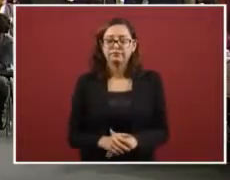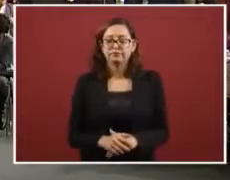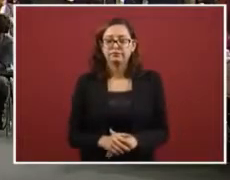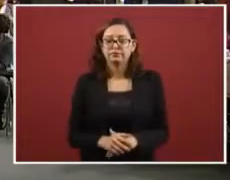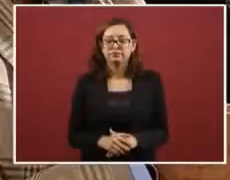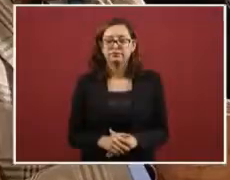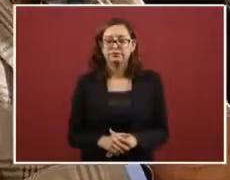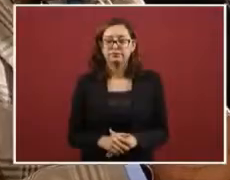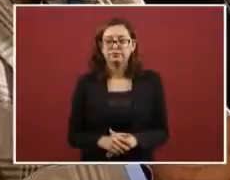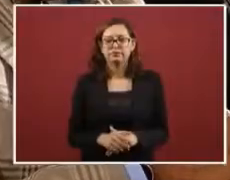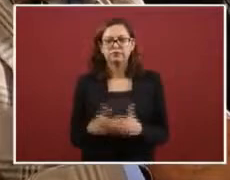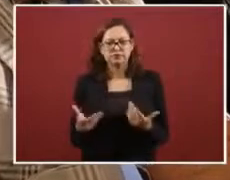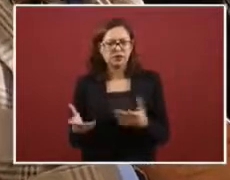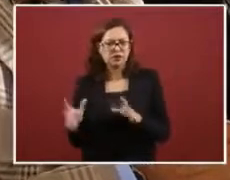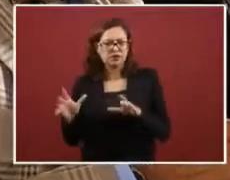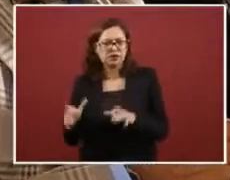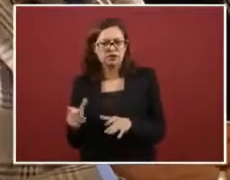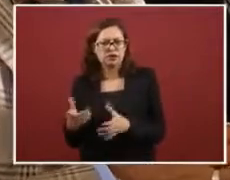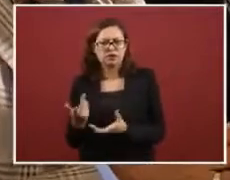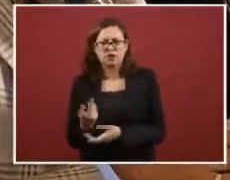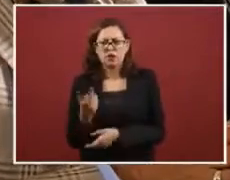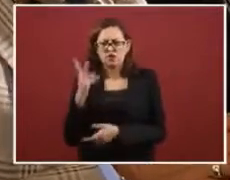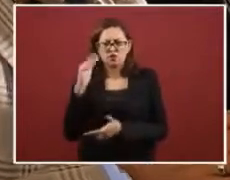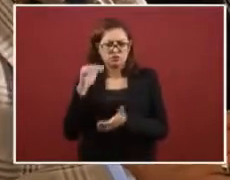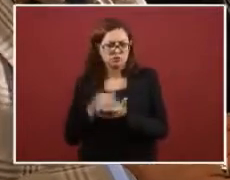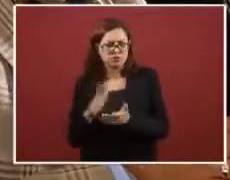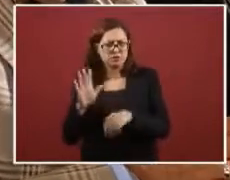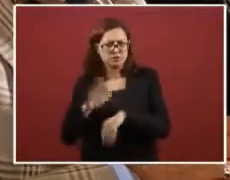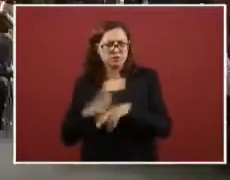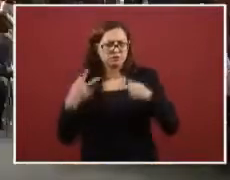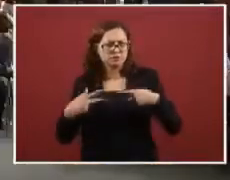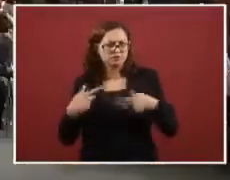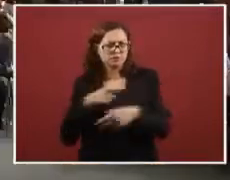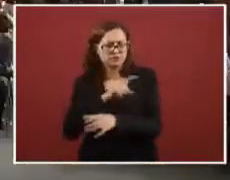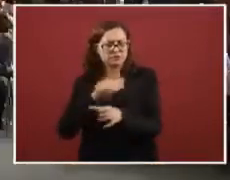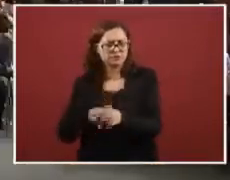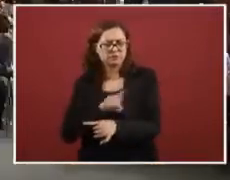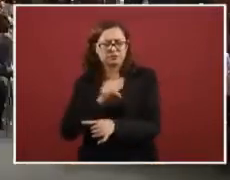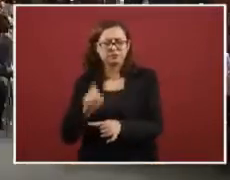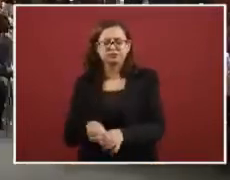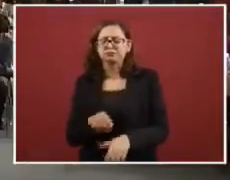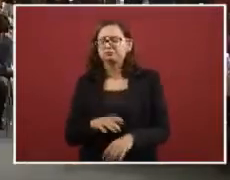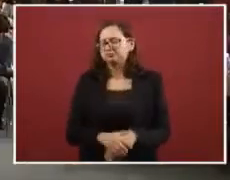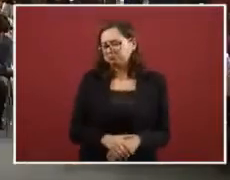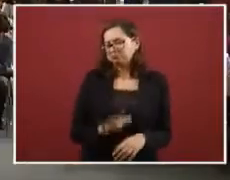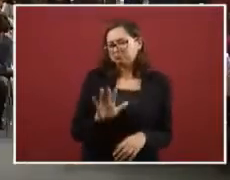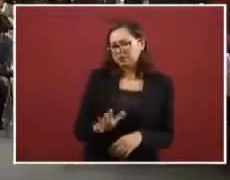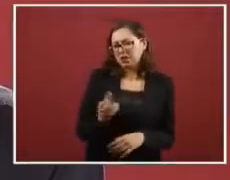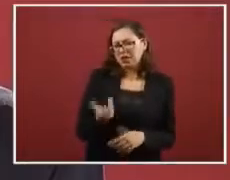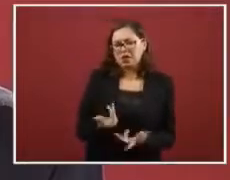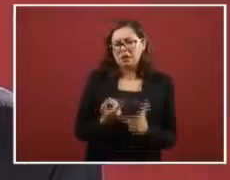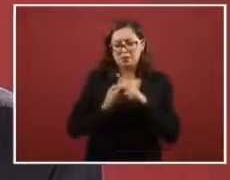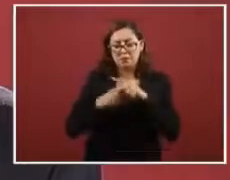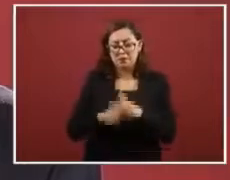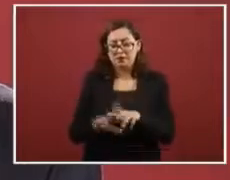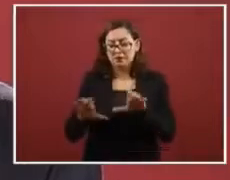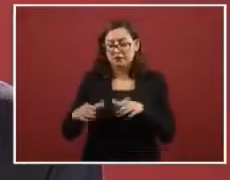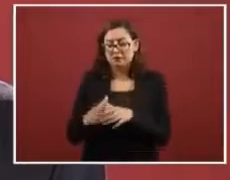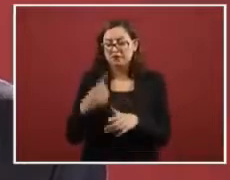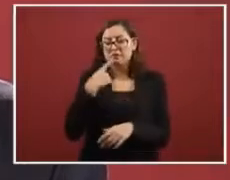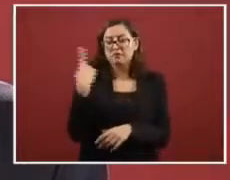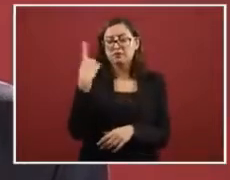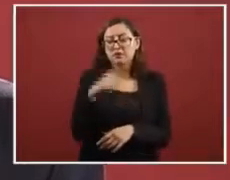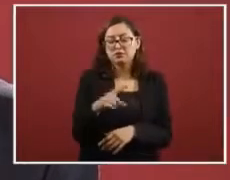we're going we're going to a couple of Para iniciar una acción colectiva ocupamos 30 consumidores.